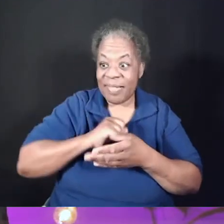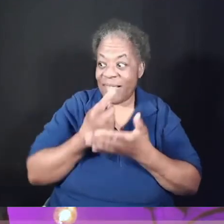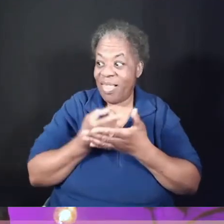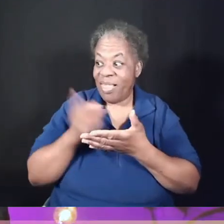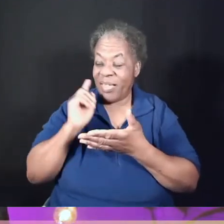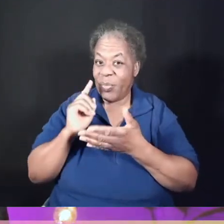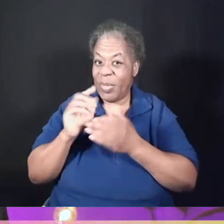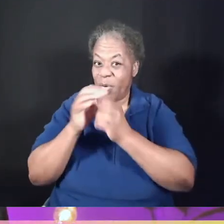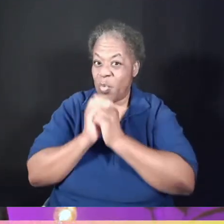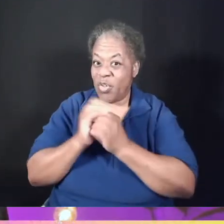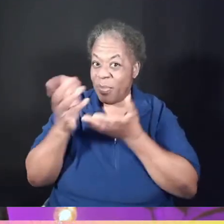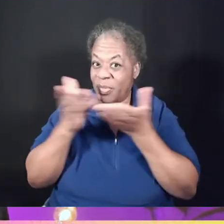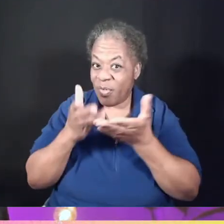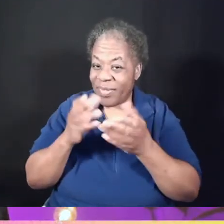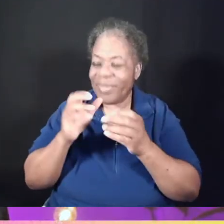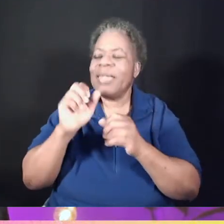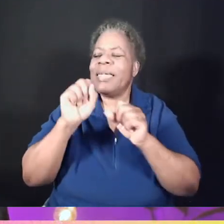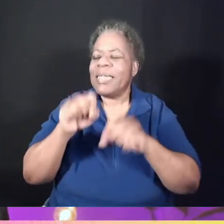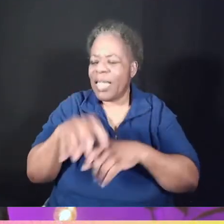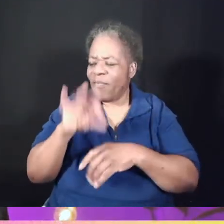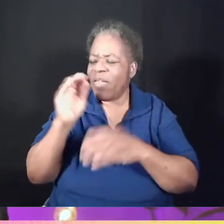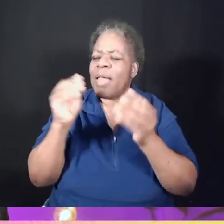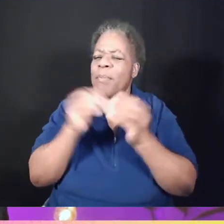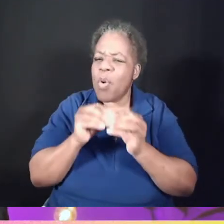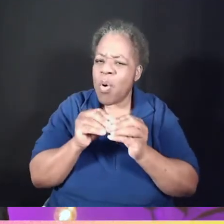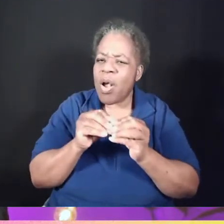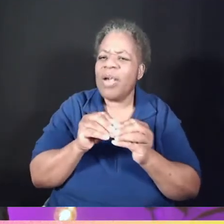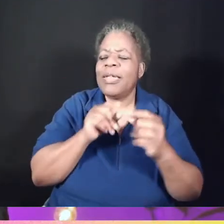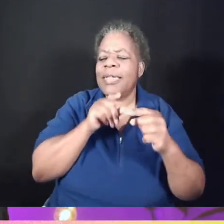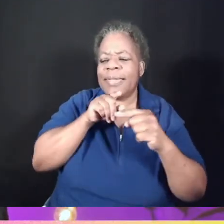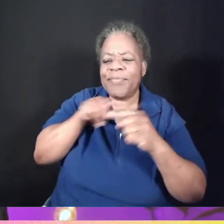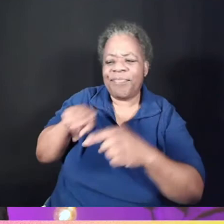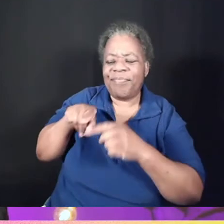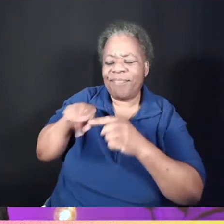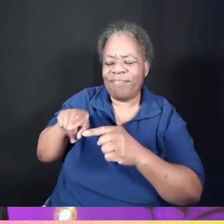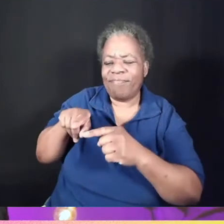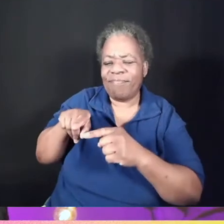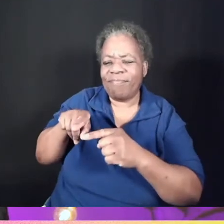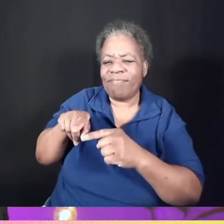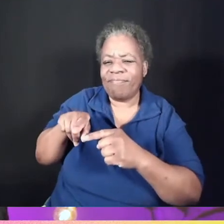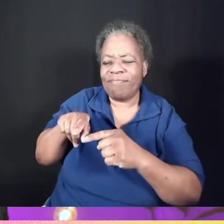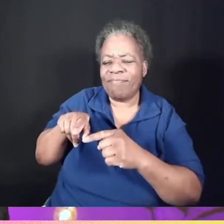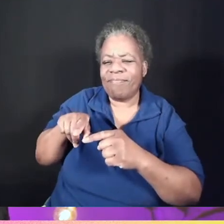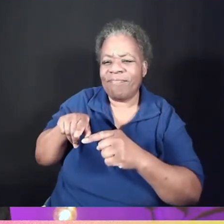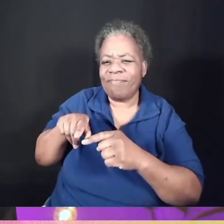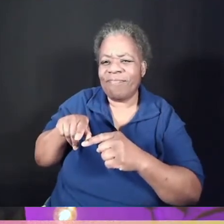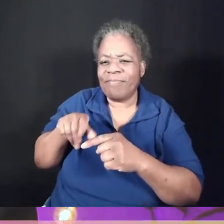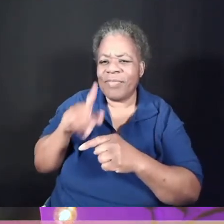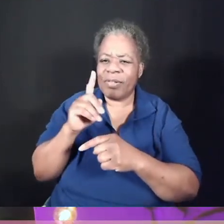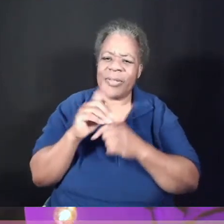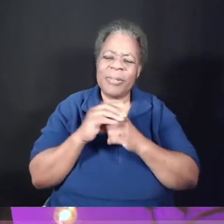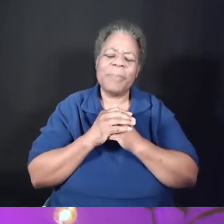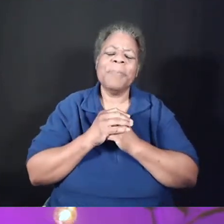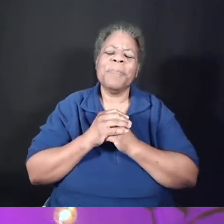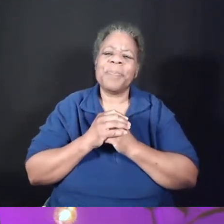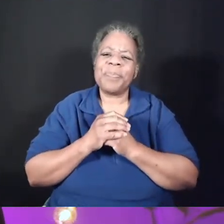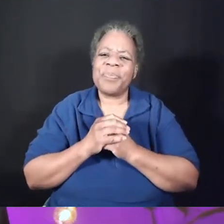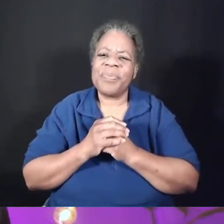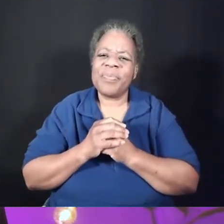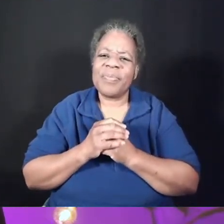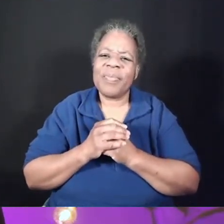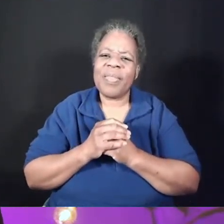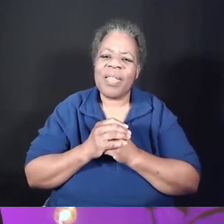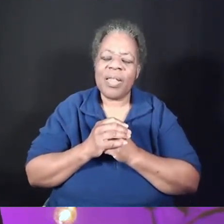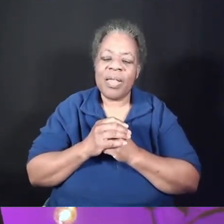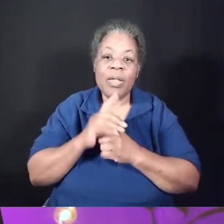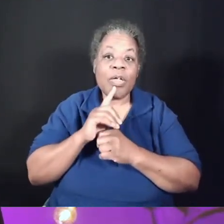info, or just go to grace.org slash community engagement with all one word. We bring about true,